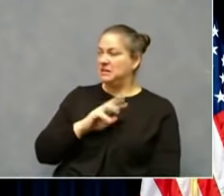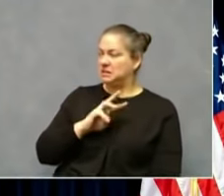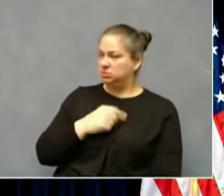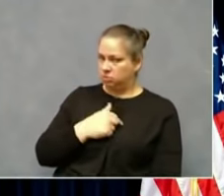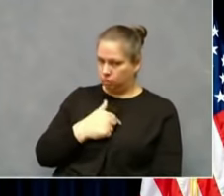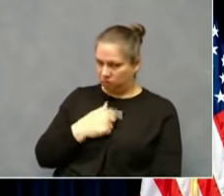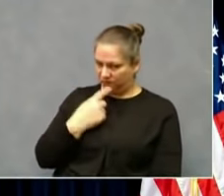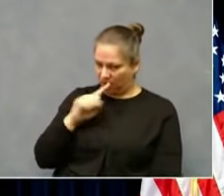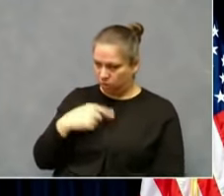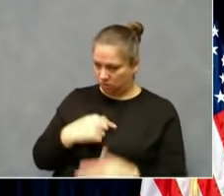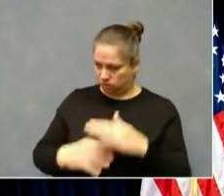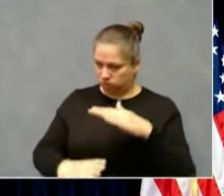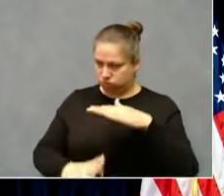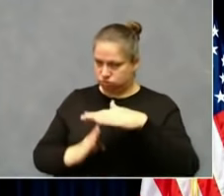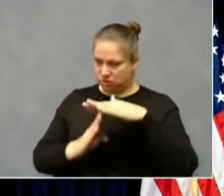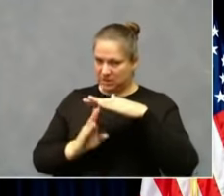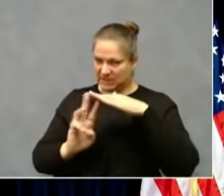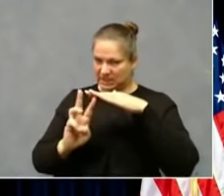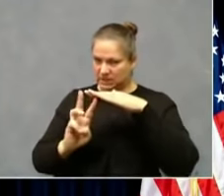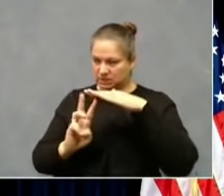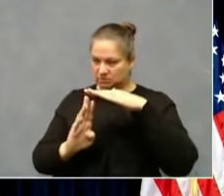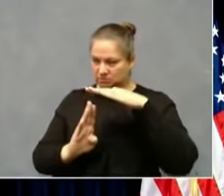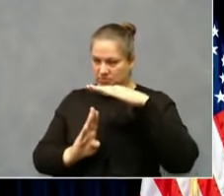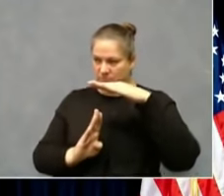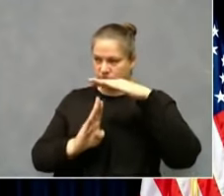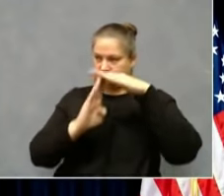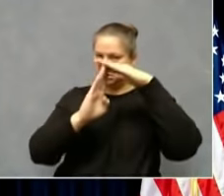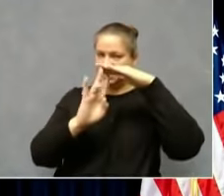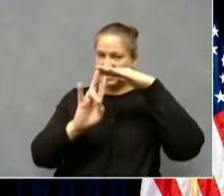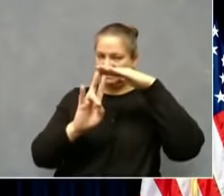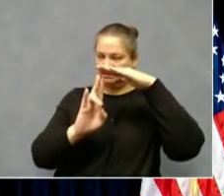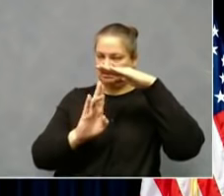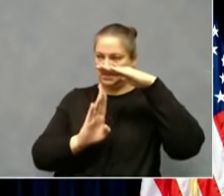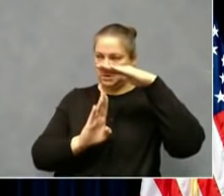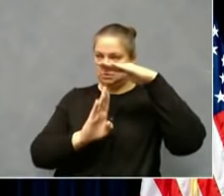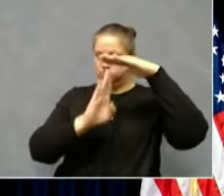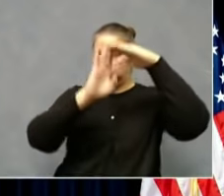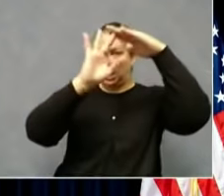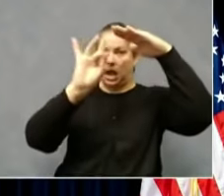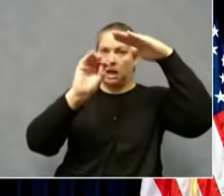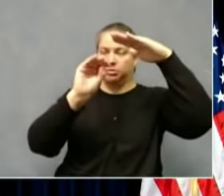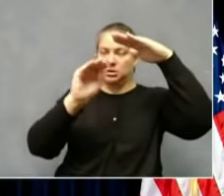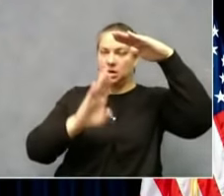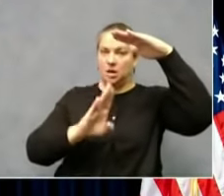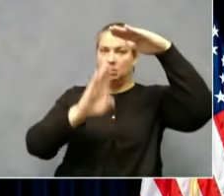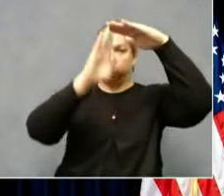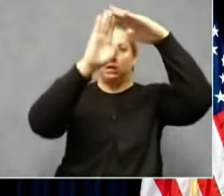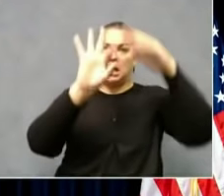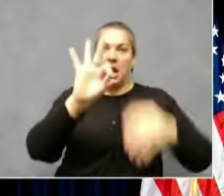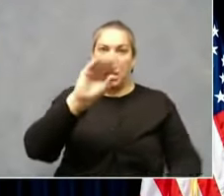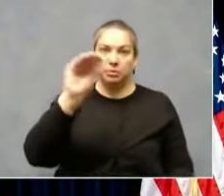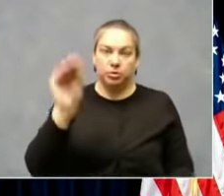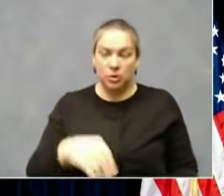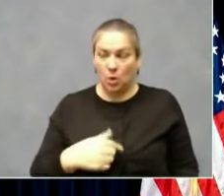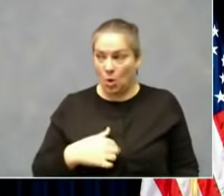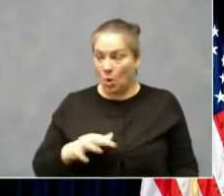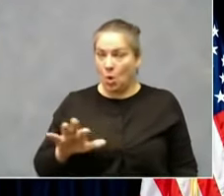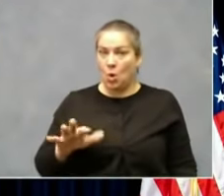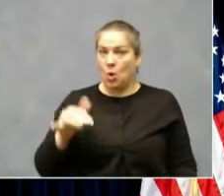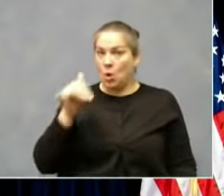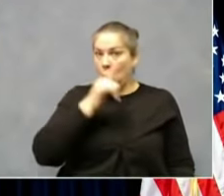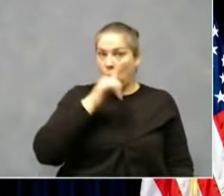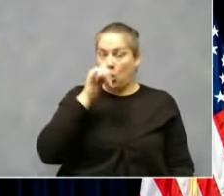if we thought it was safe. And then we reached nine percent, exponential growth, 10,000 kids over two weeks being